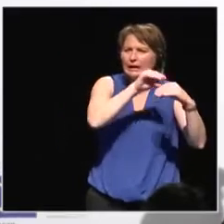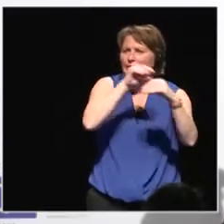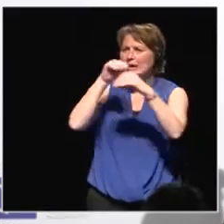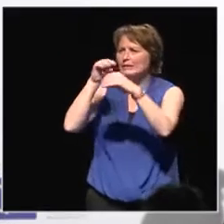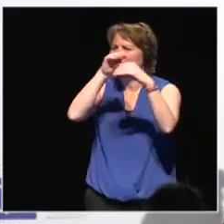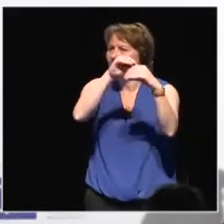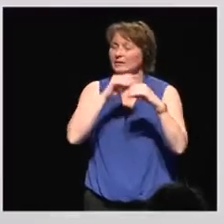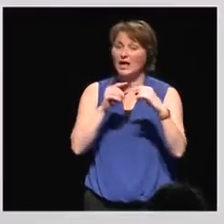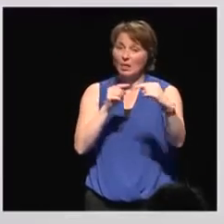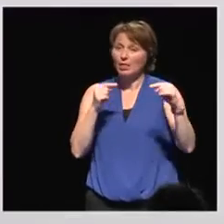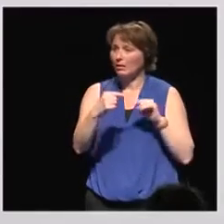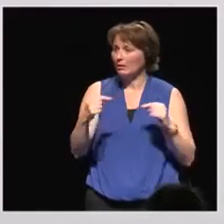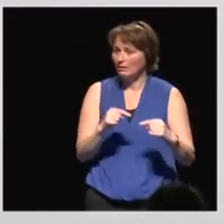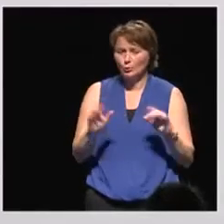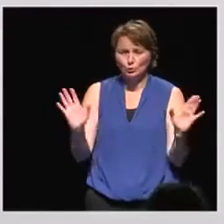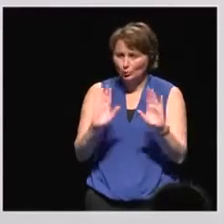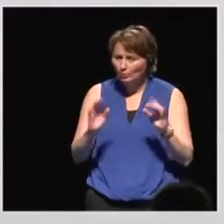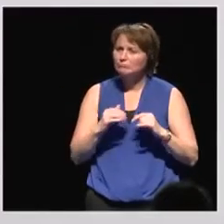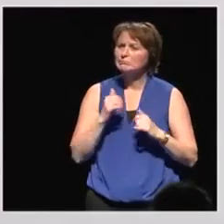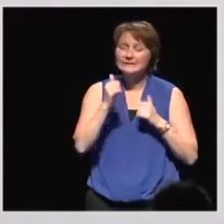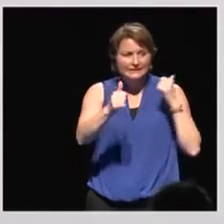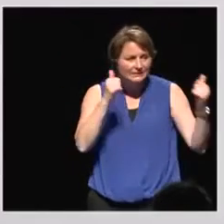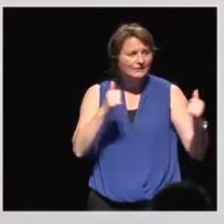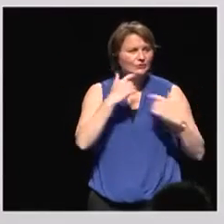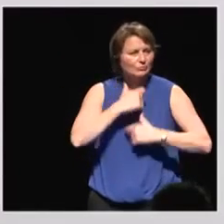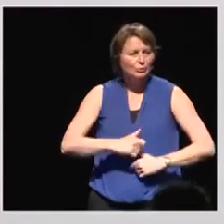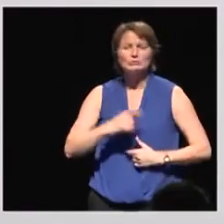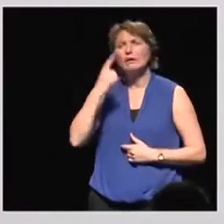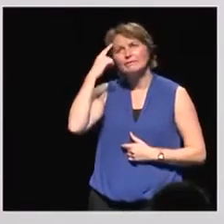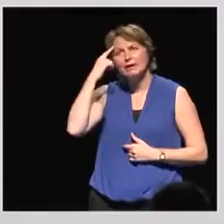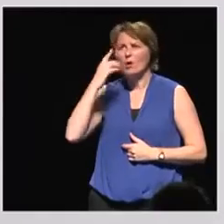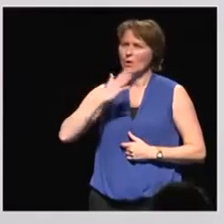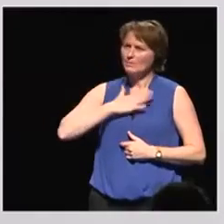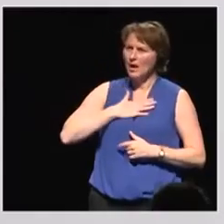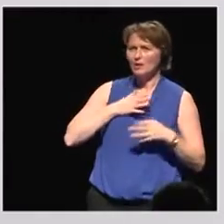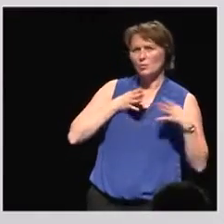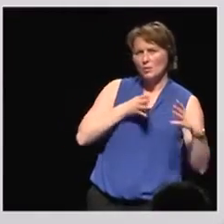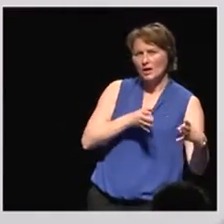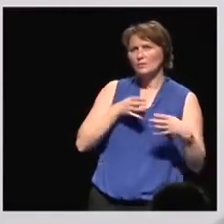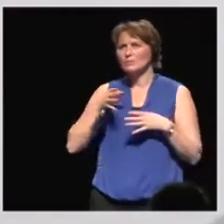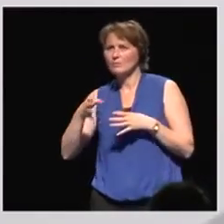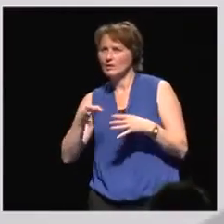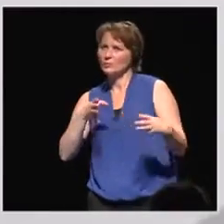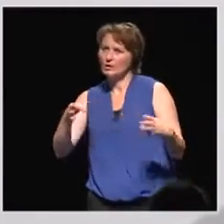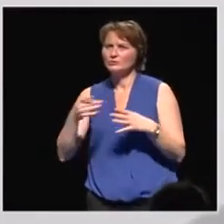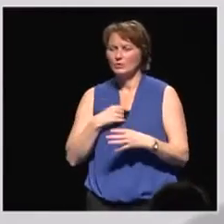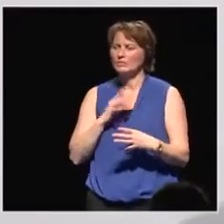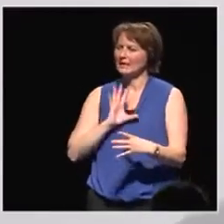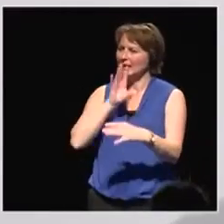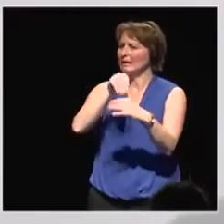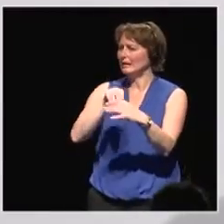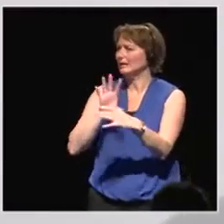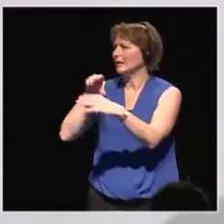issue is really that everyone should find for the best way to him or her how to be part of that. There